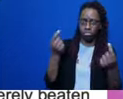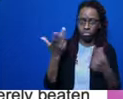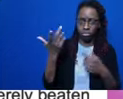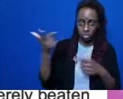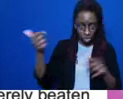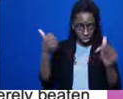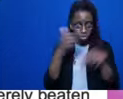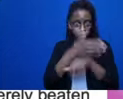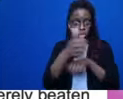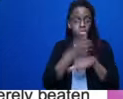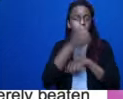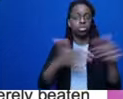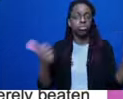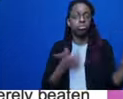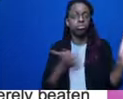14.